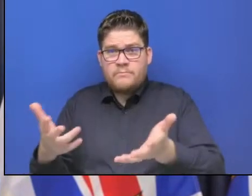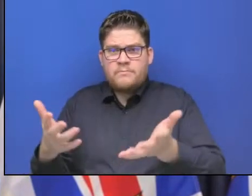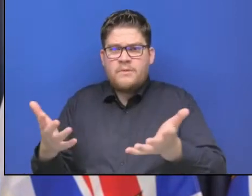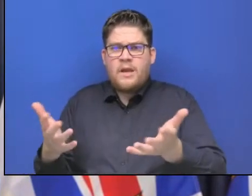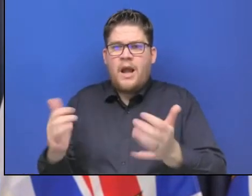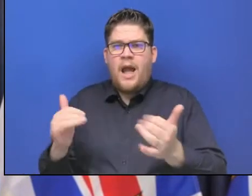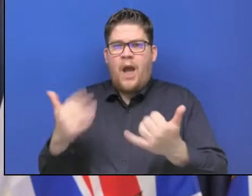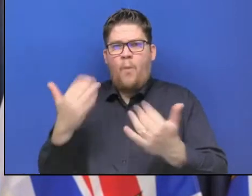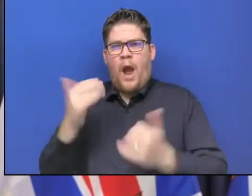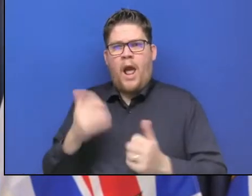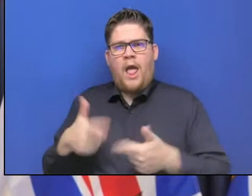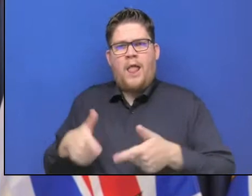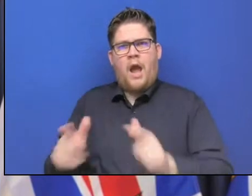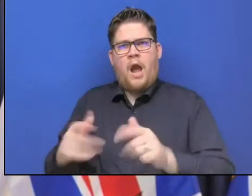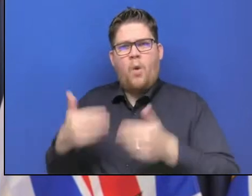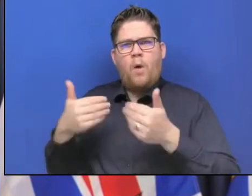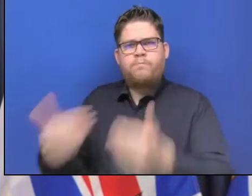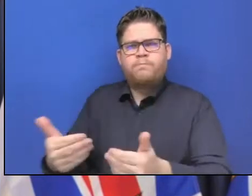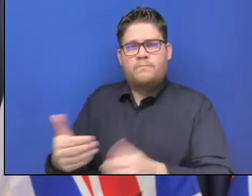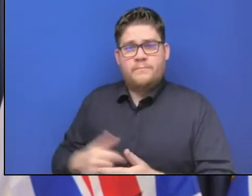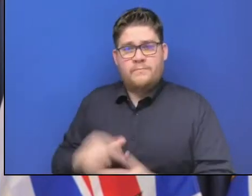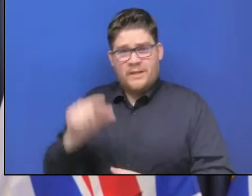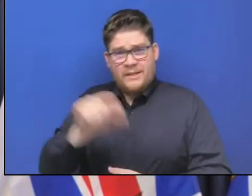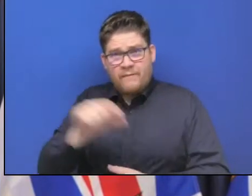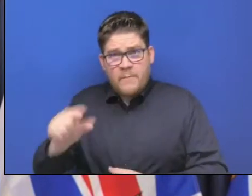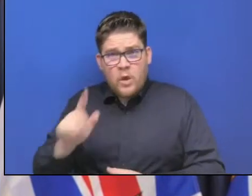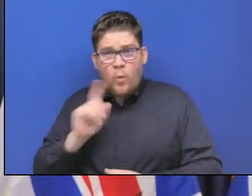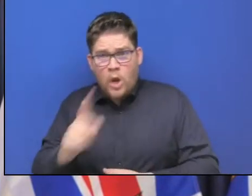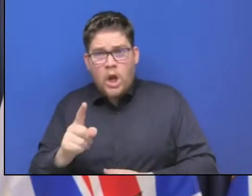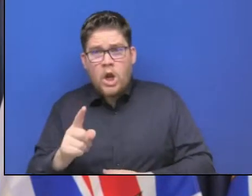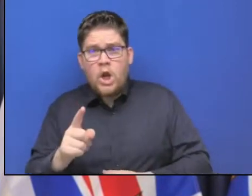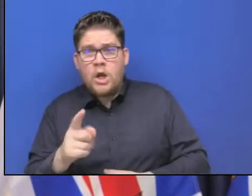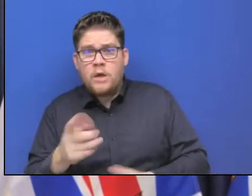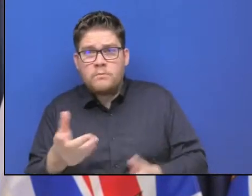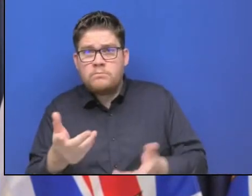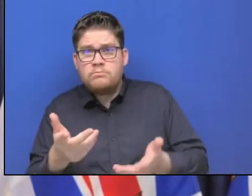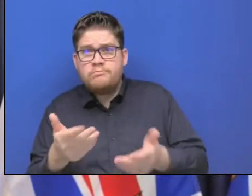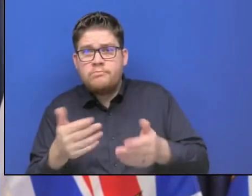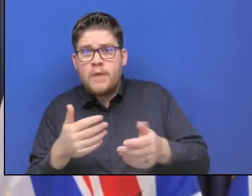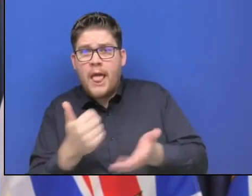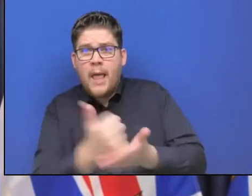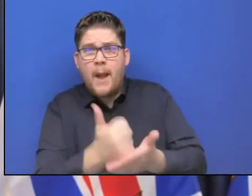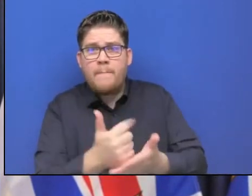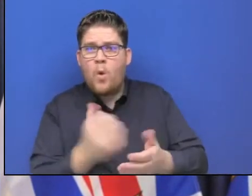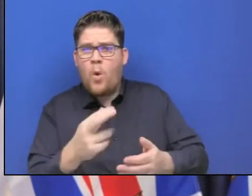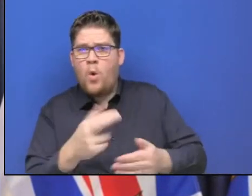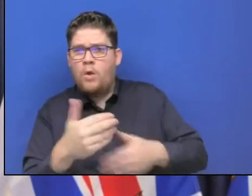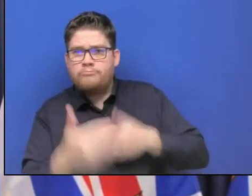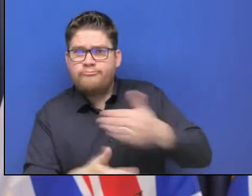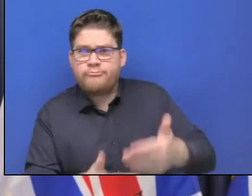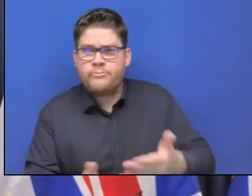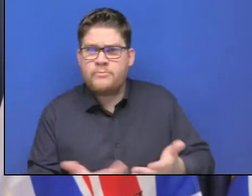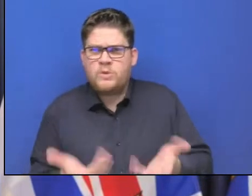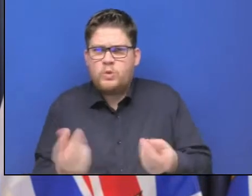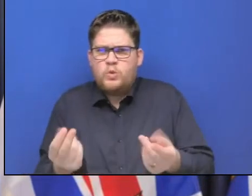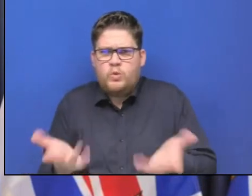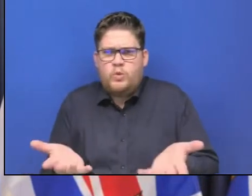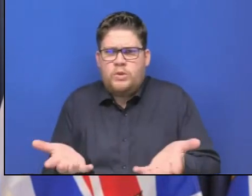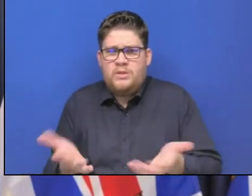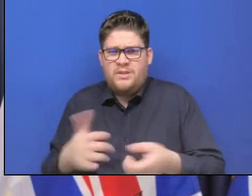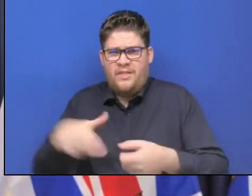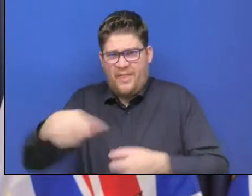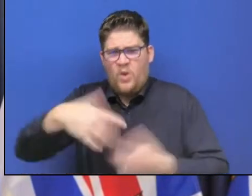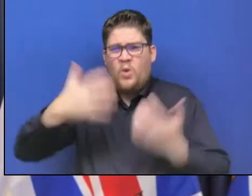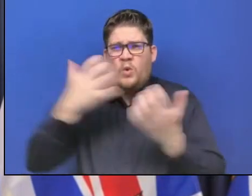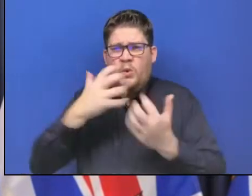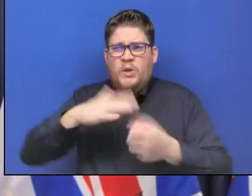And do you think the government will be giving the full recovery after this? Because they want to know now. They are in dark. They are in a stress right way. I